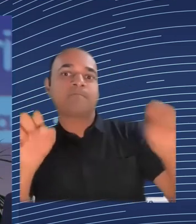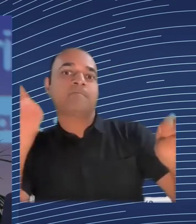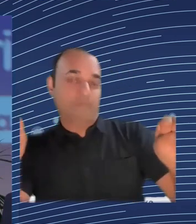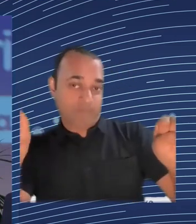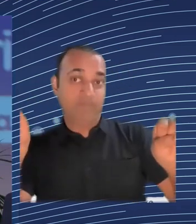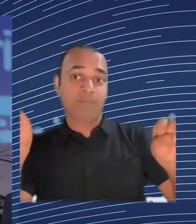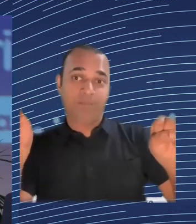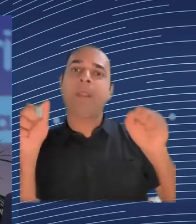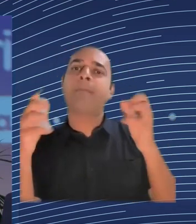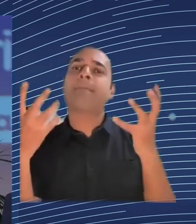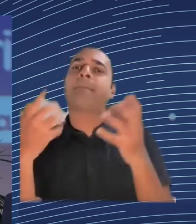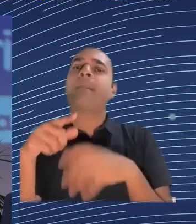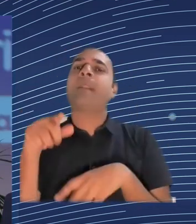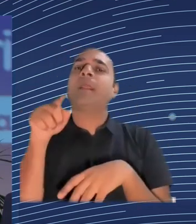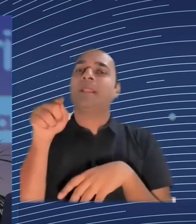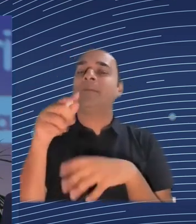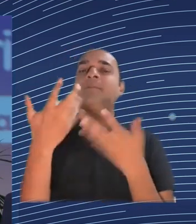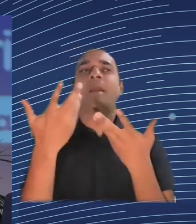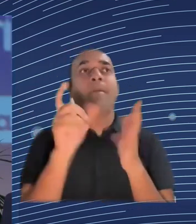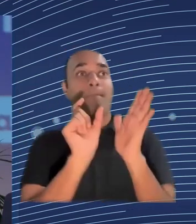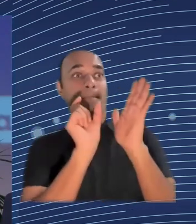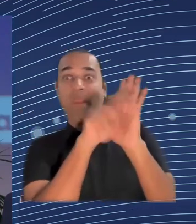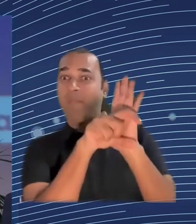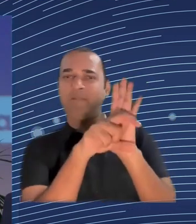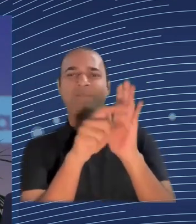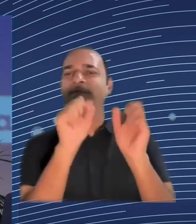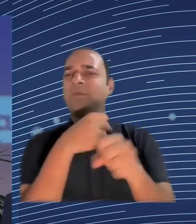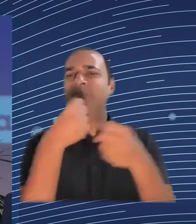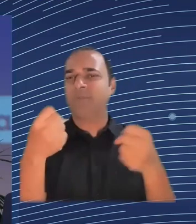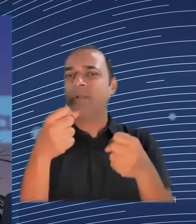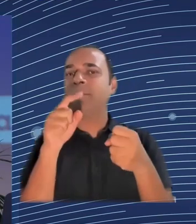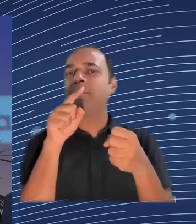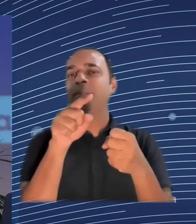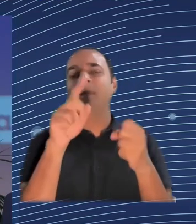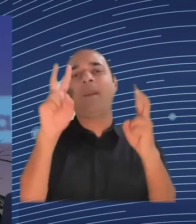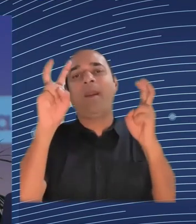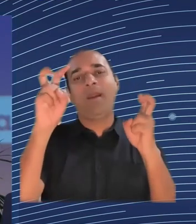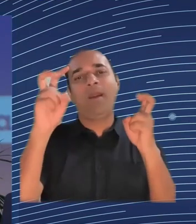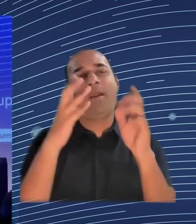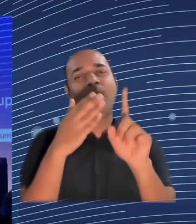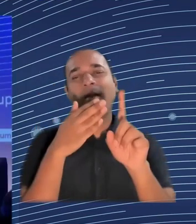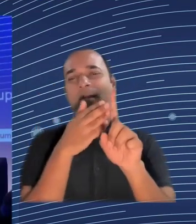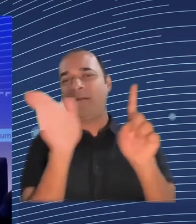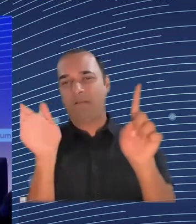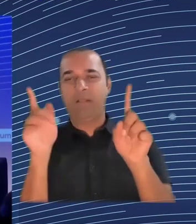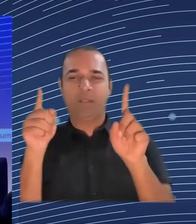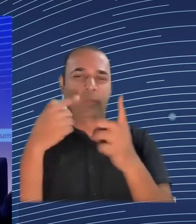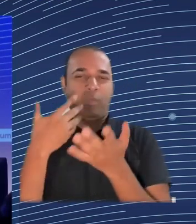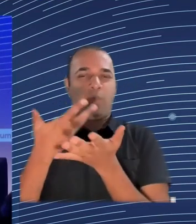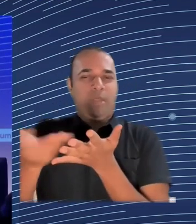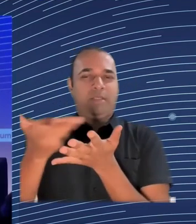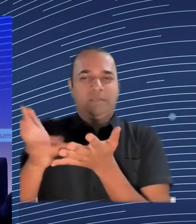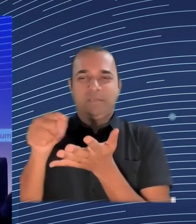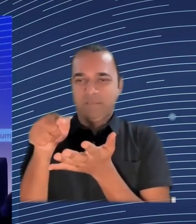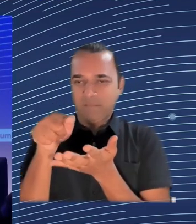not letting the ideas to slip. Mr. Posick, could I ask you to focus on the hard economic side of the issue in this case?